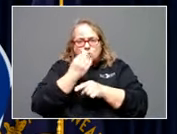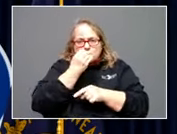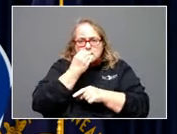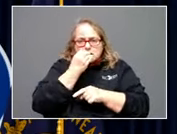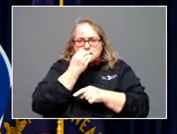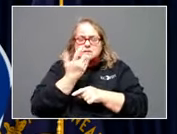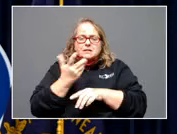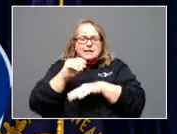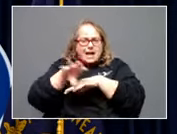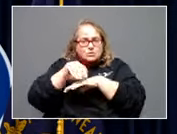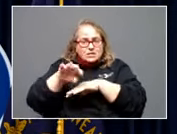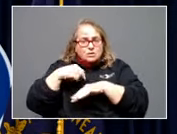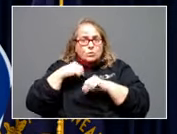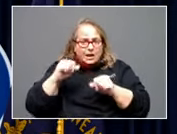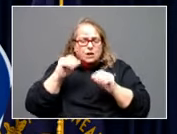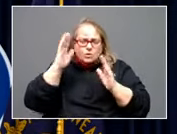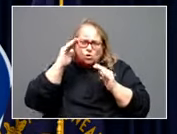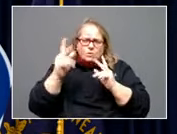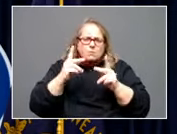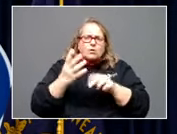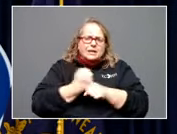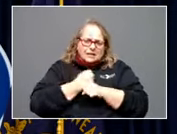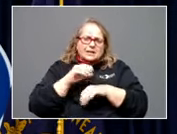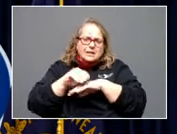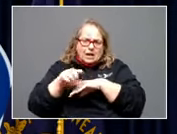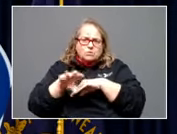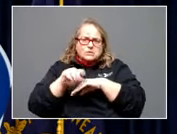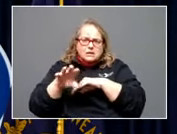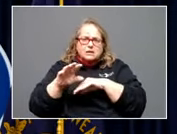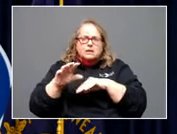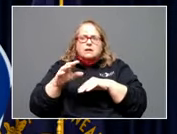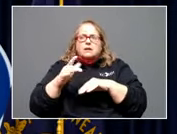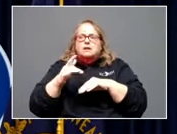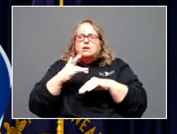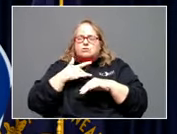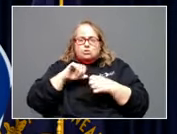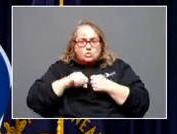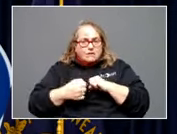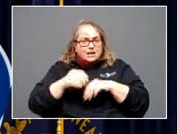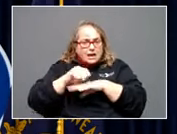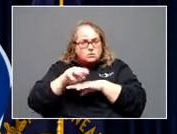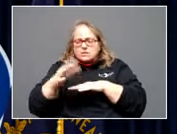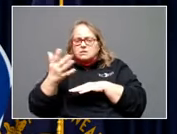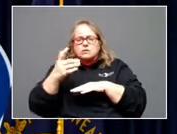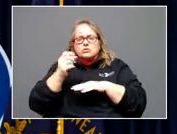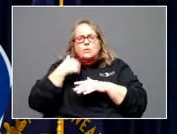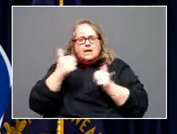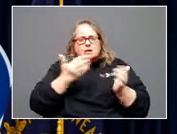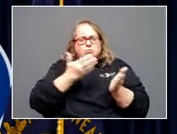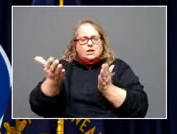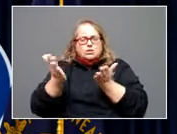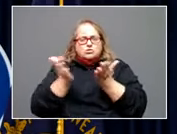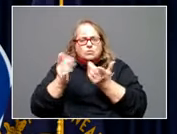which we hope at least most people are taking advantage of and having them at a place we know that we can bring the services to